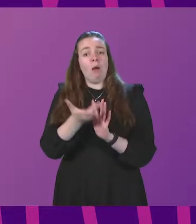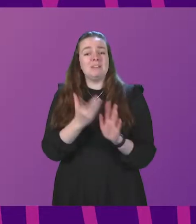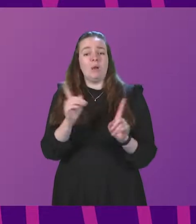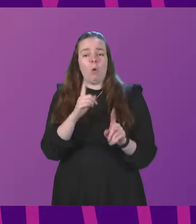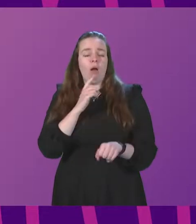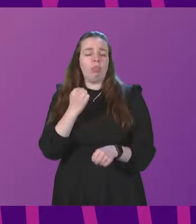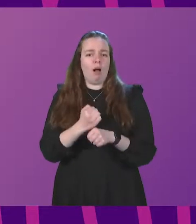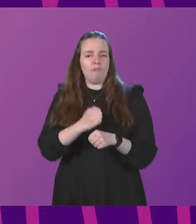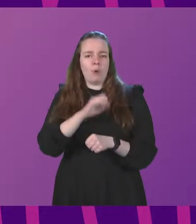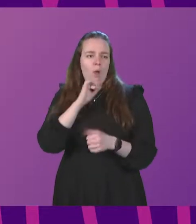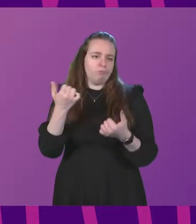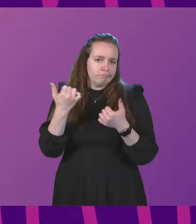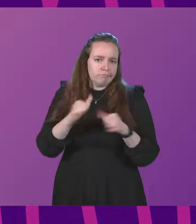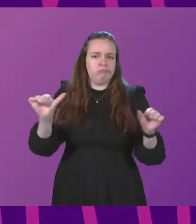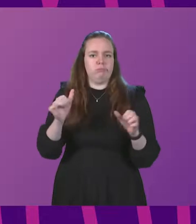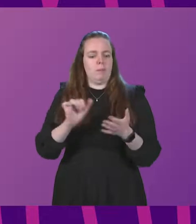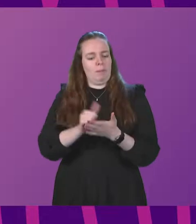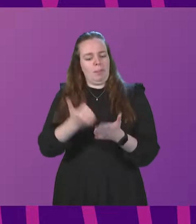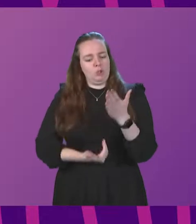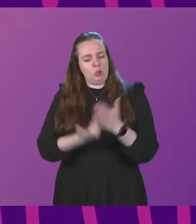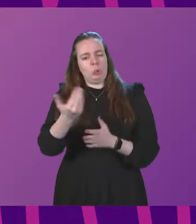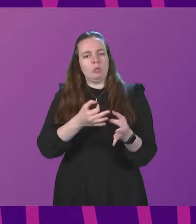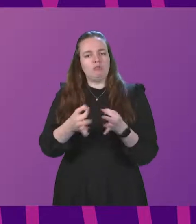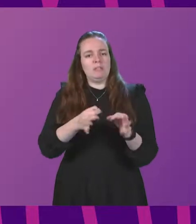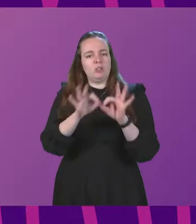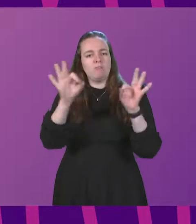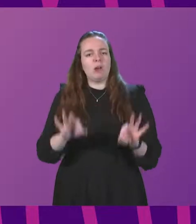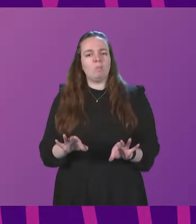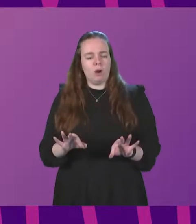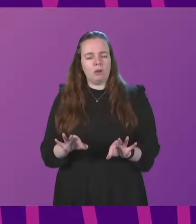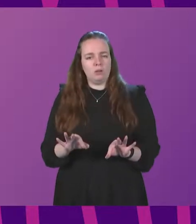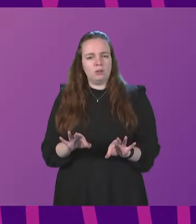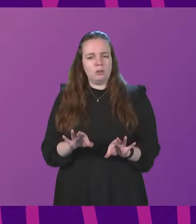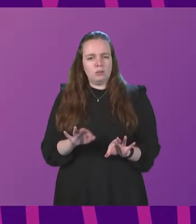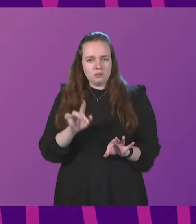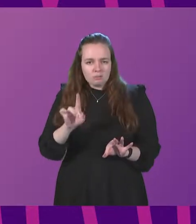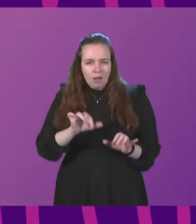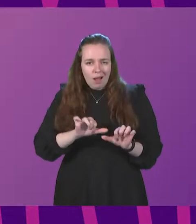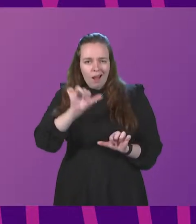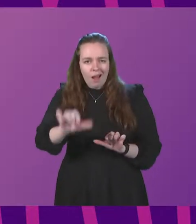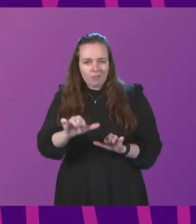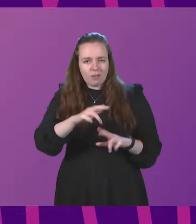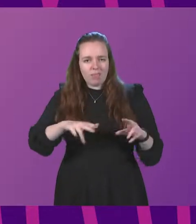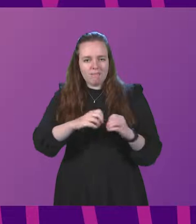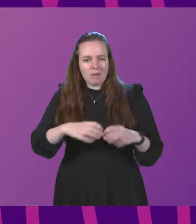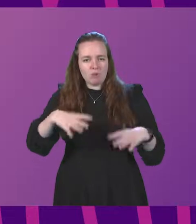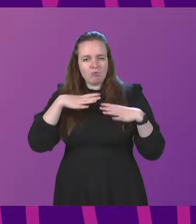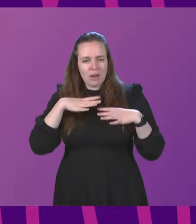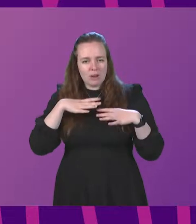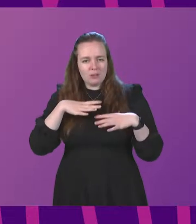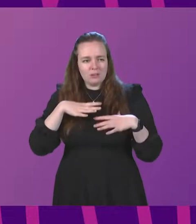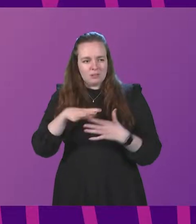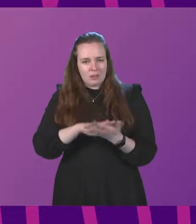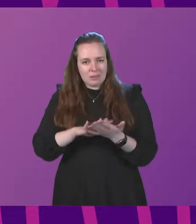will finally publish its new strategic framework. But not until after the February break, more than six